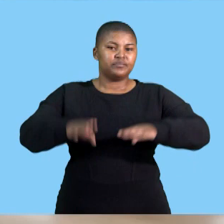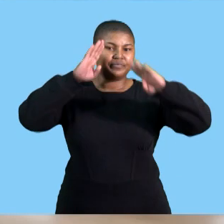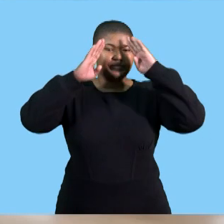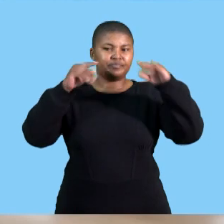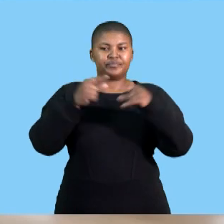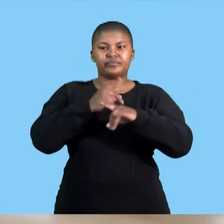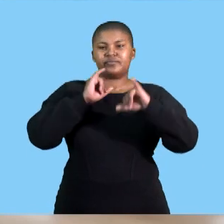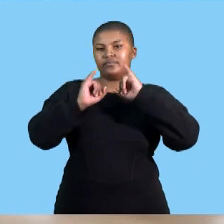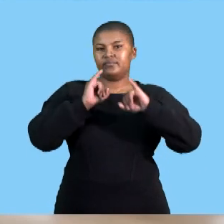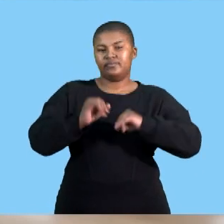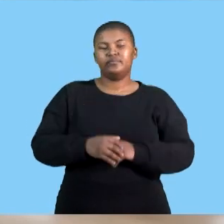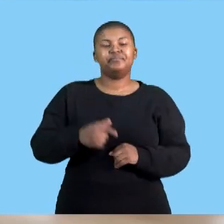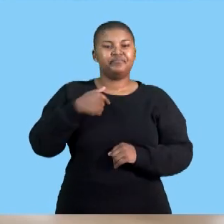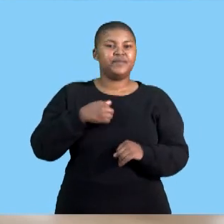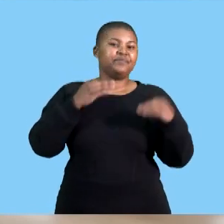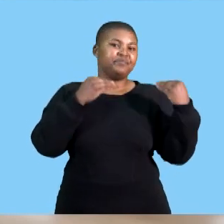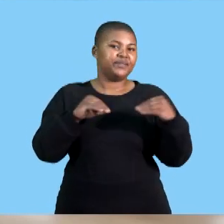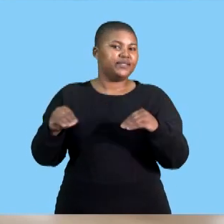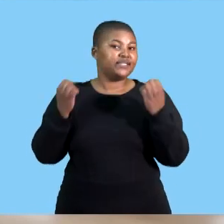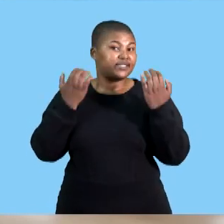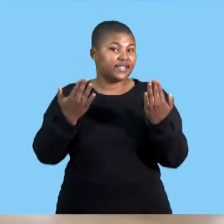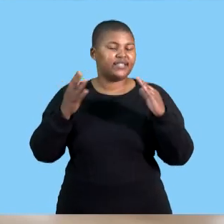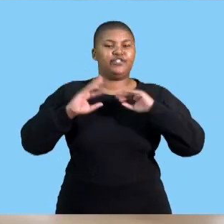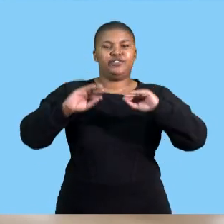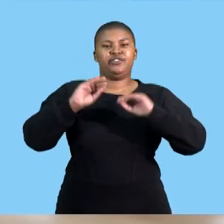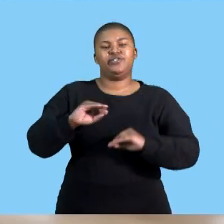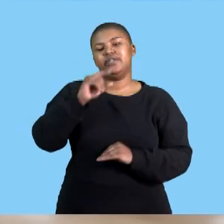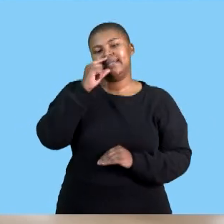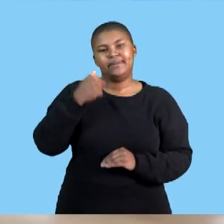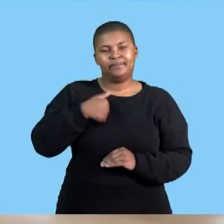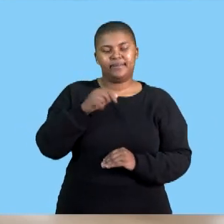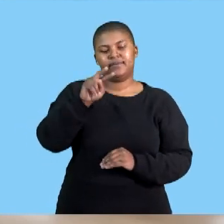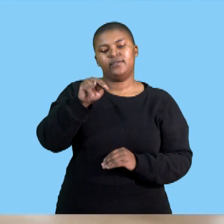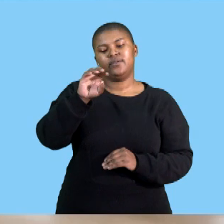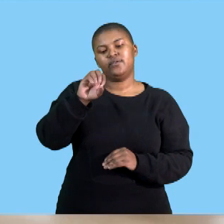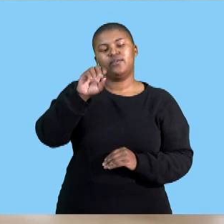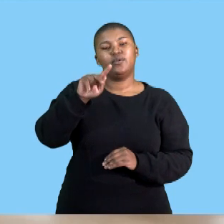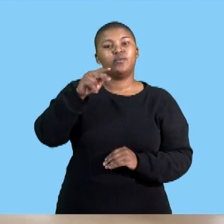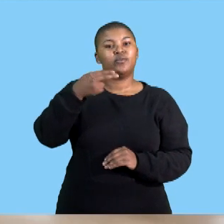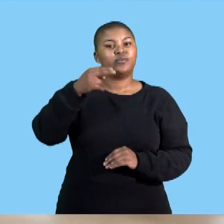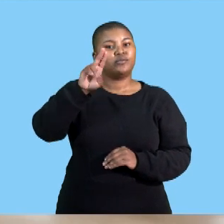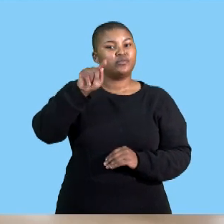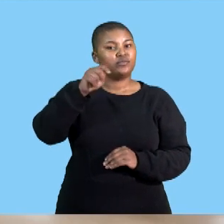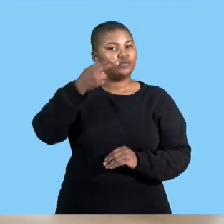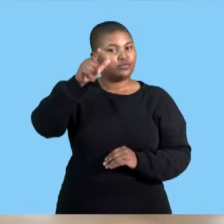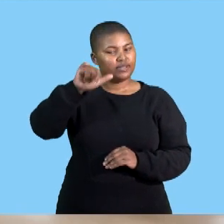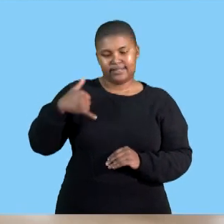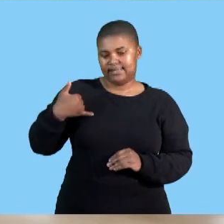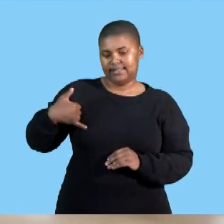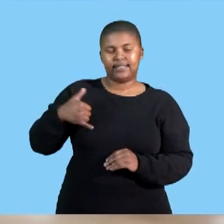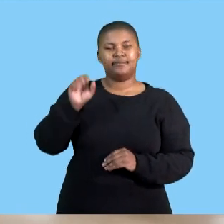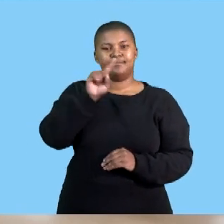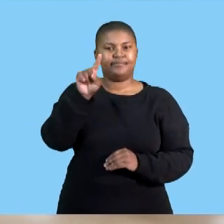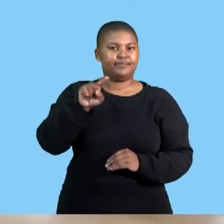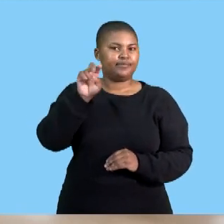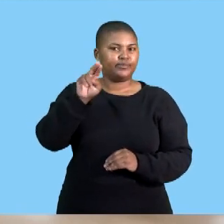good day grade 11s i am your business status tutor i go by the name of noktula zulu and today we are going to be looking